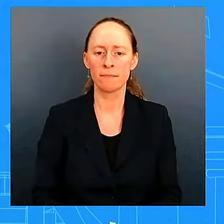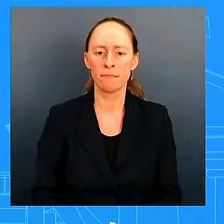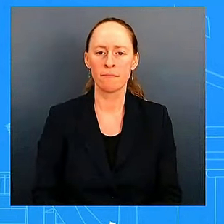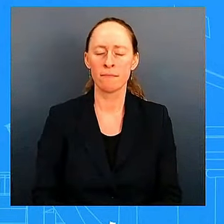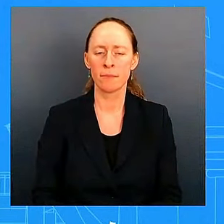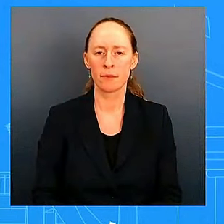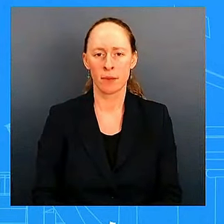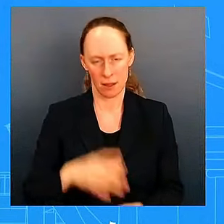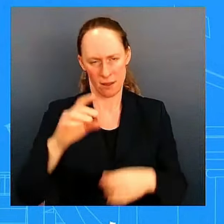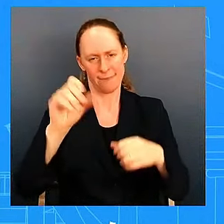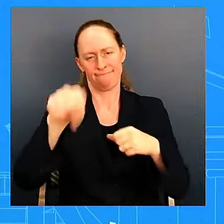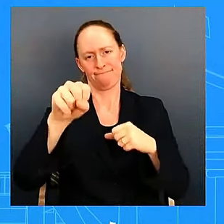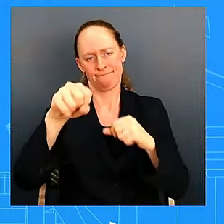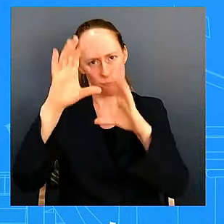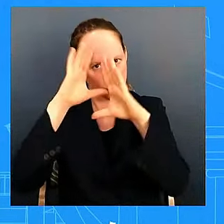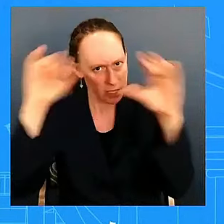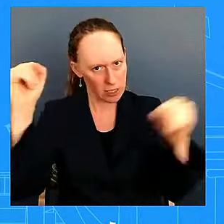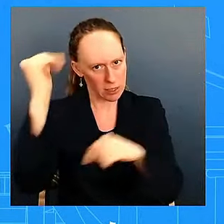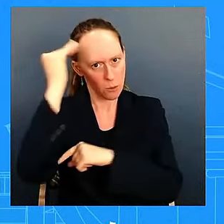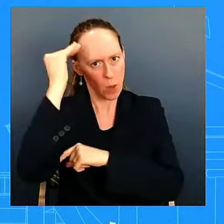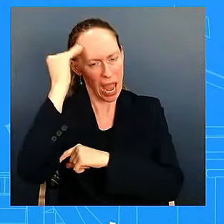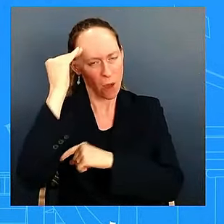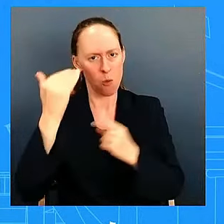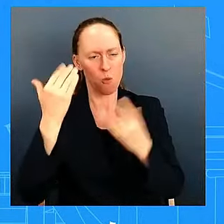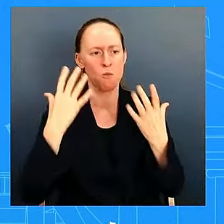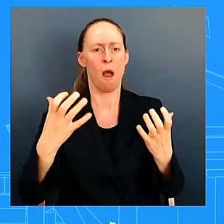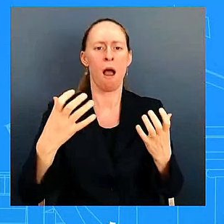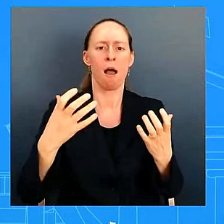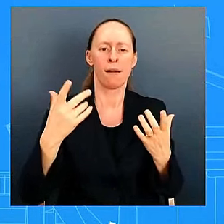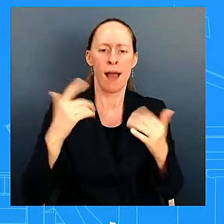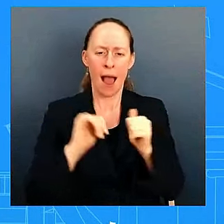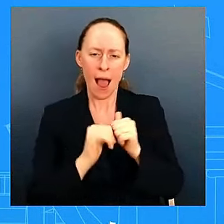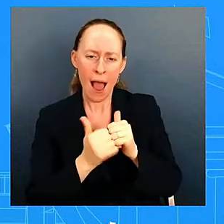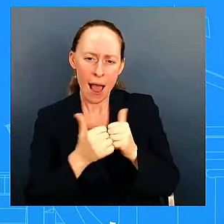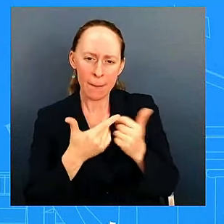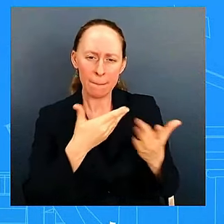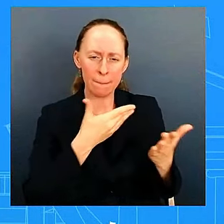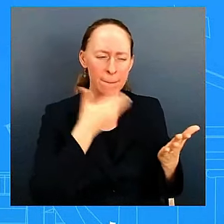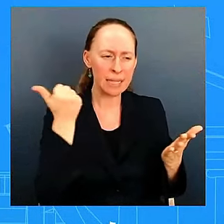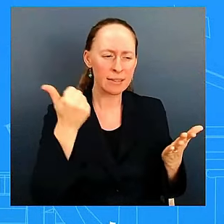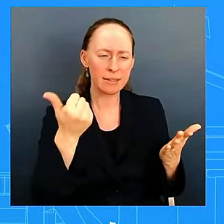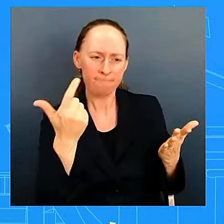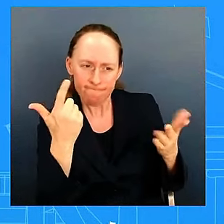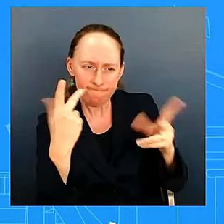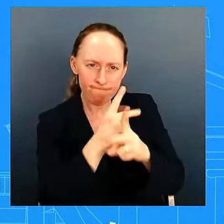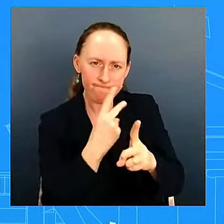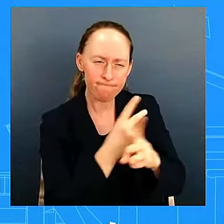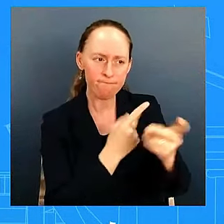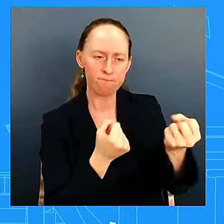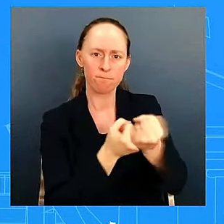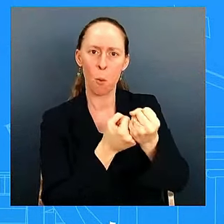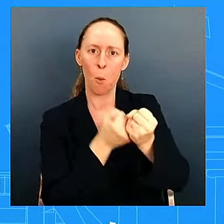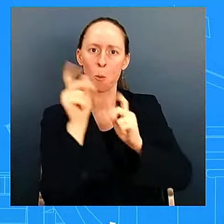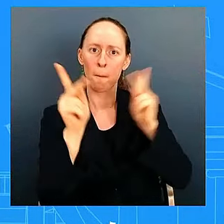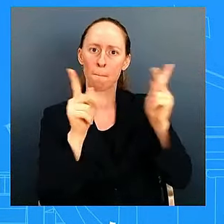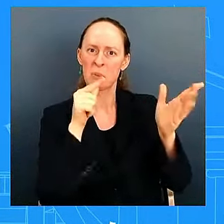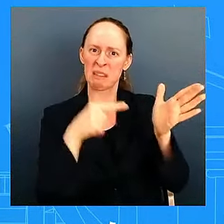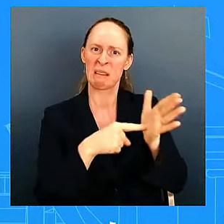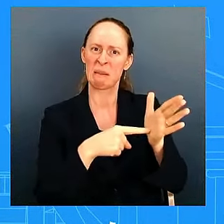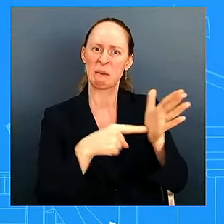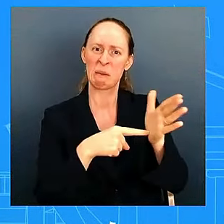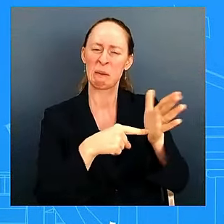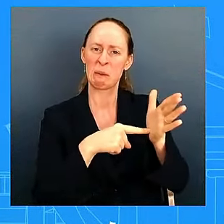blocked the president took additional actions uh took historic action to provide that student loan relief and to support